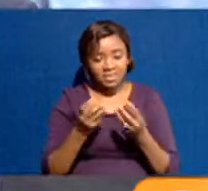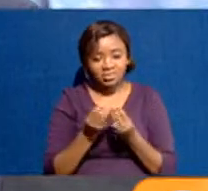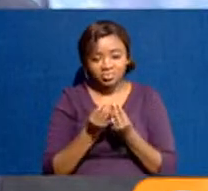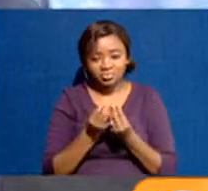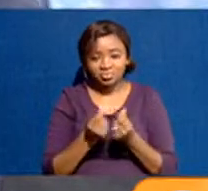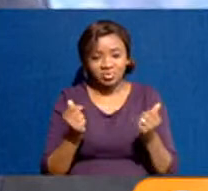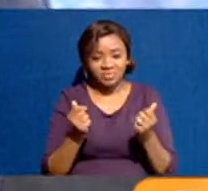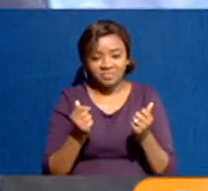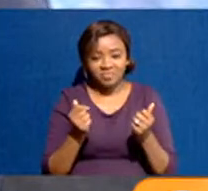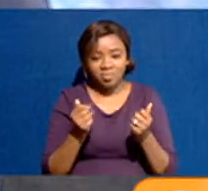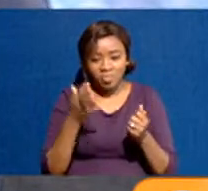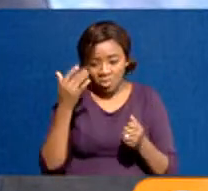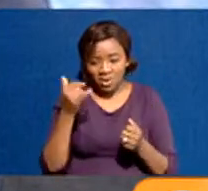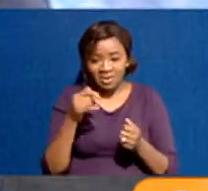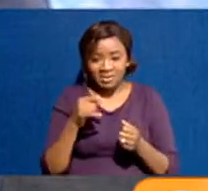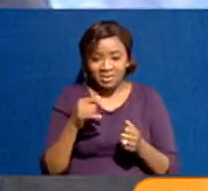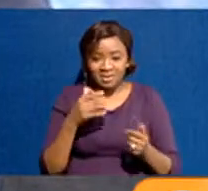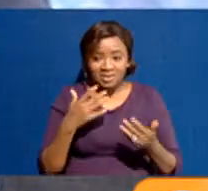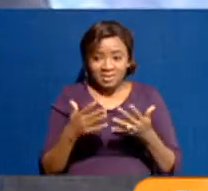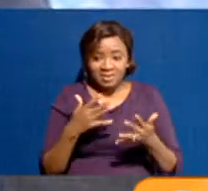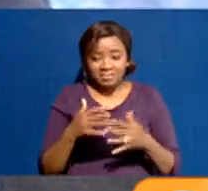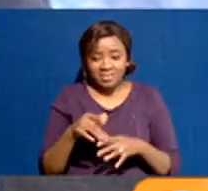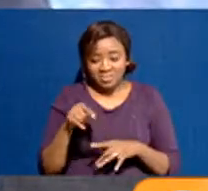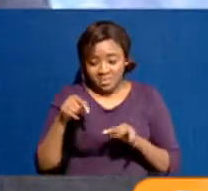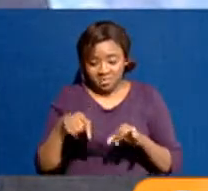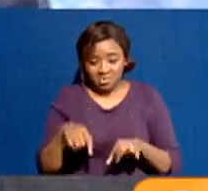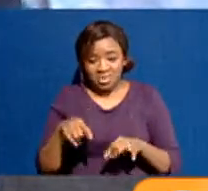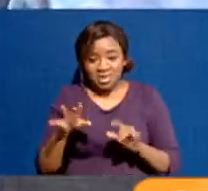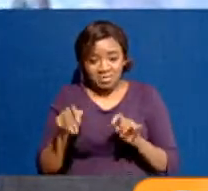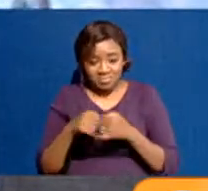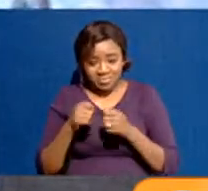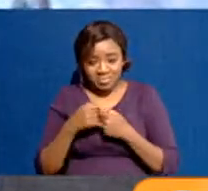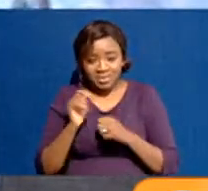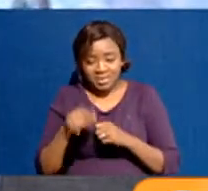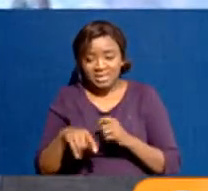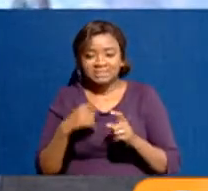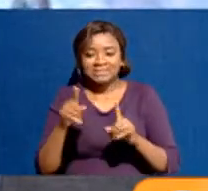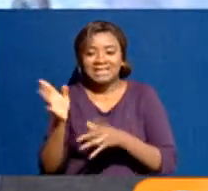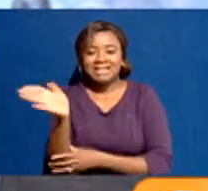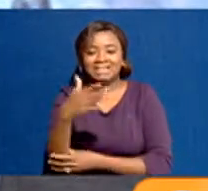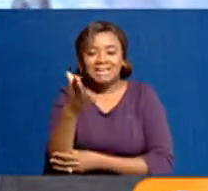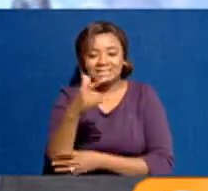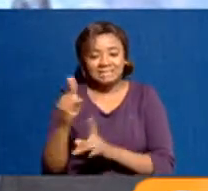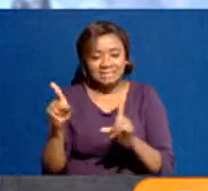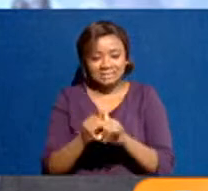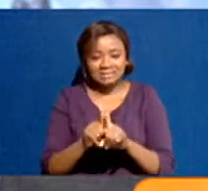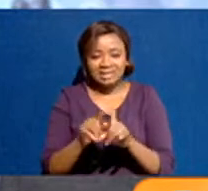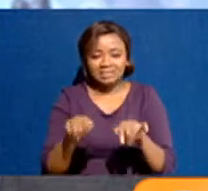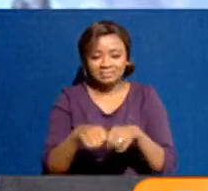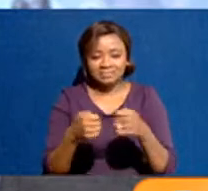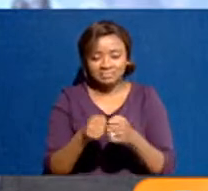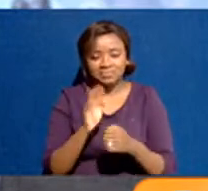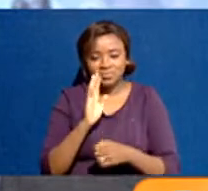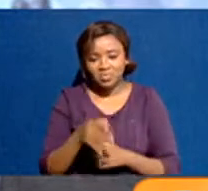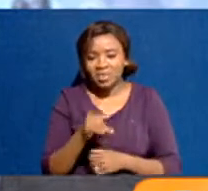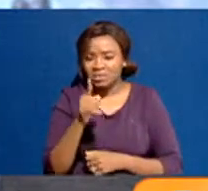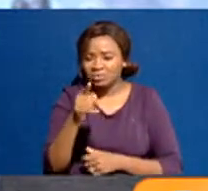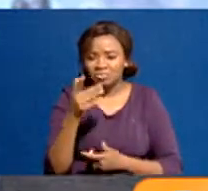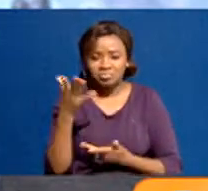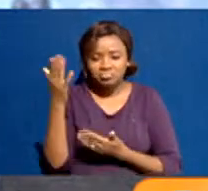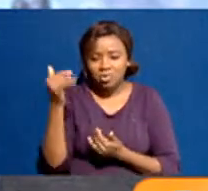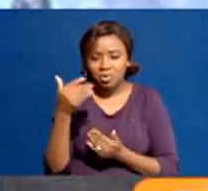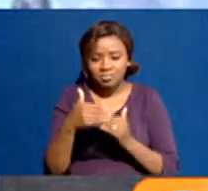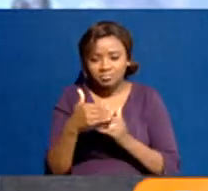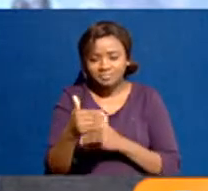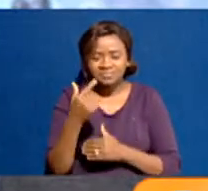one worries that a repeat of what we saw today could also be seen on Thursday as well. What do you feel are the options for Kenya-Kwanzaa in terms of what you'd hope to see in